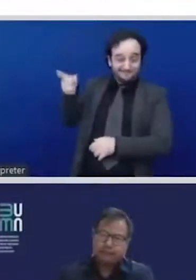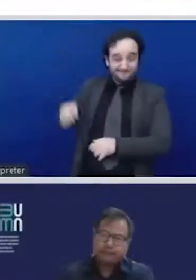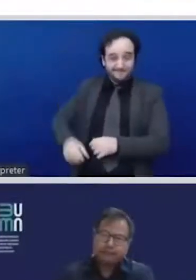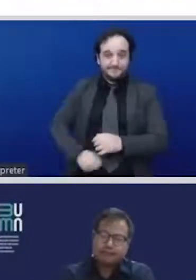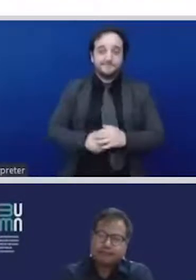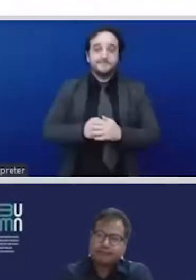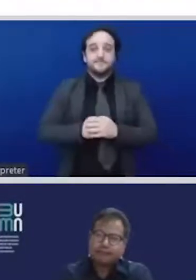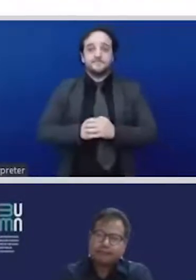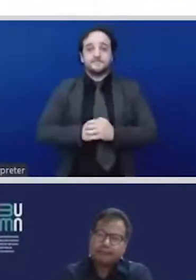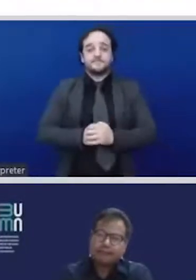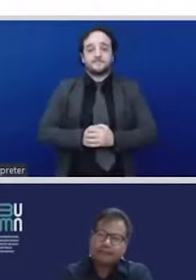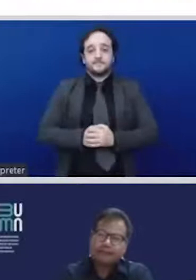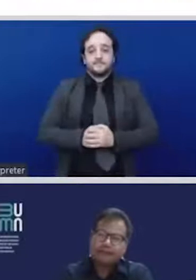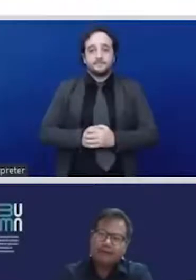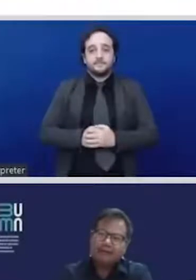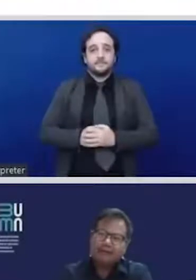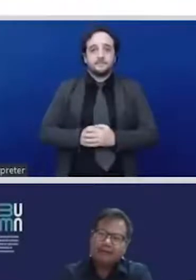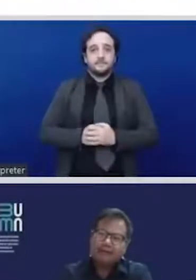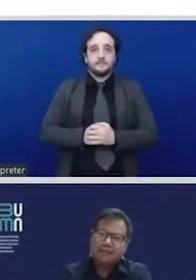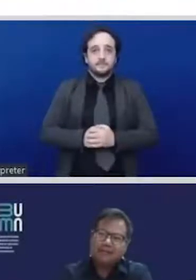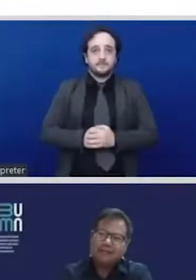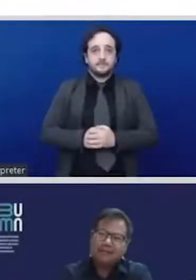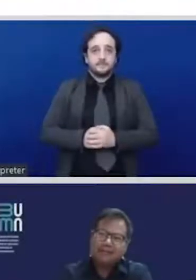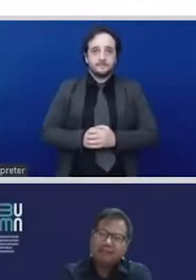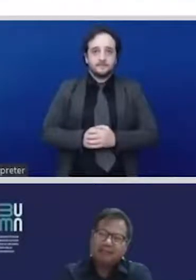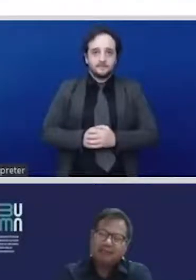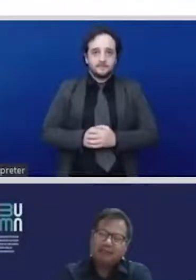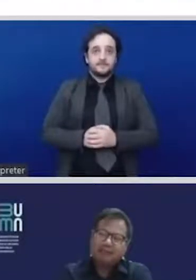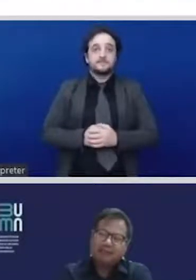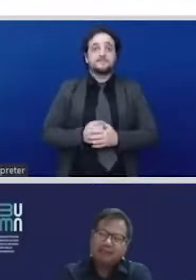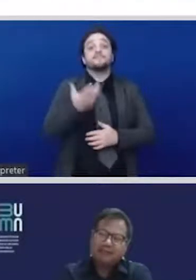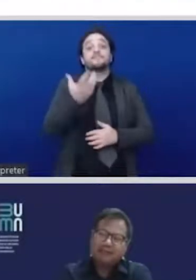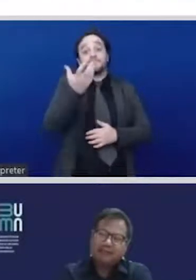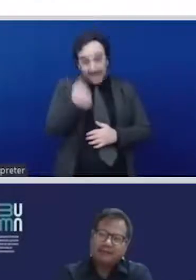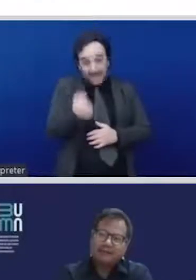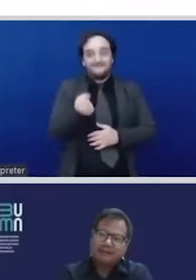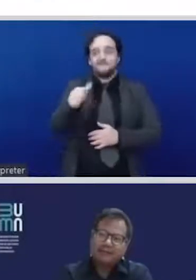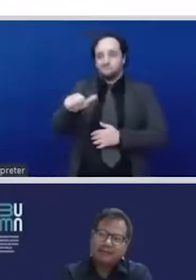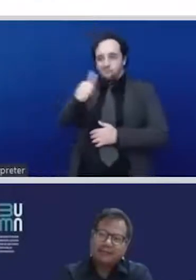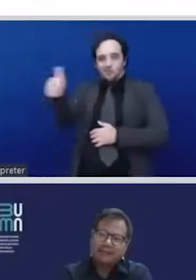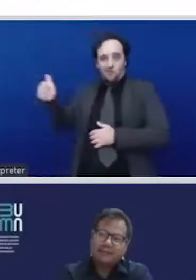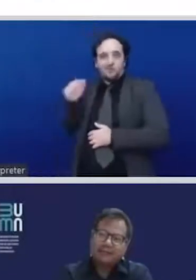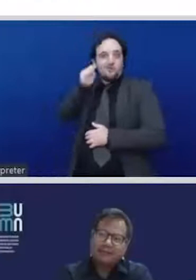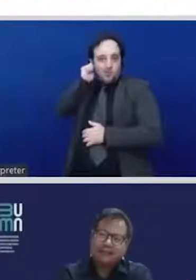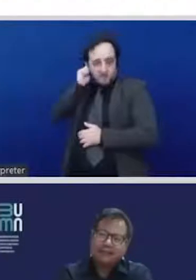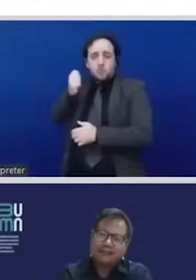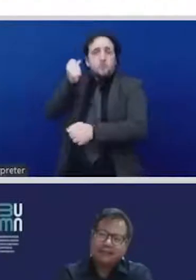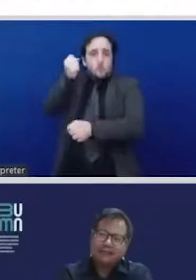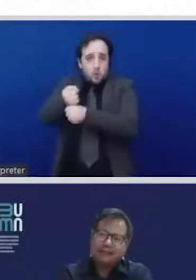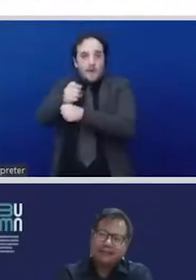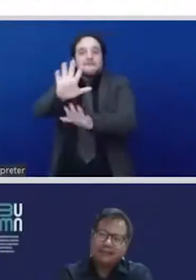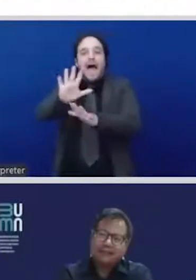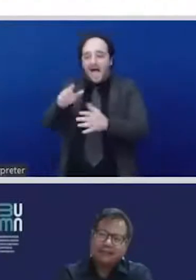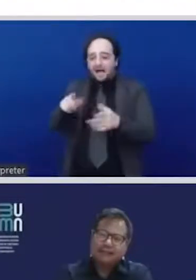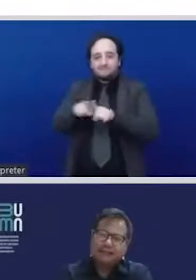affected the livelihoods and reduce their incomes and then of course we are looking at the kind of inequalities within women in different parts of the country